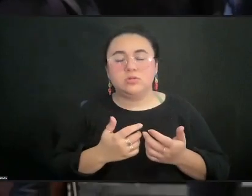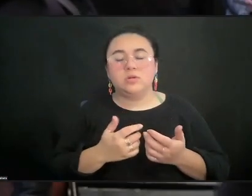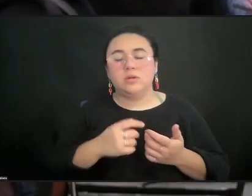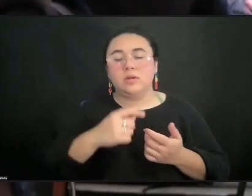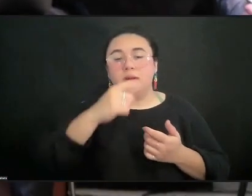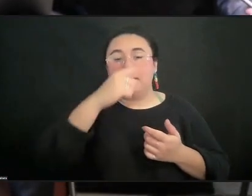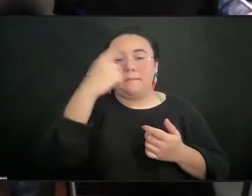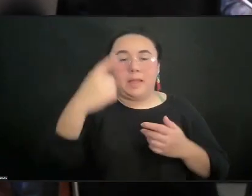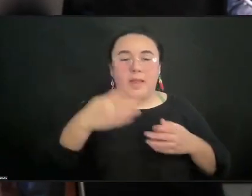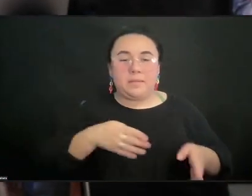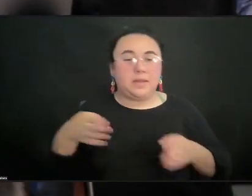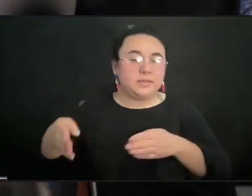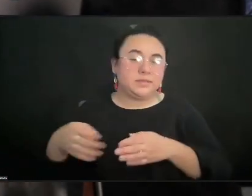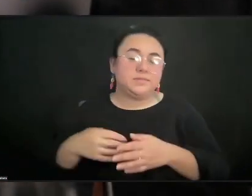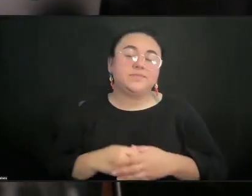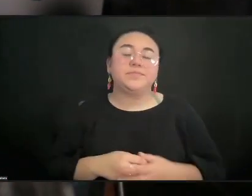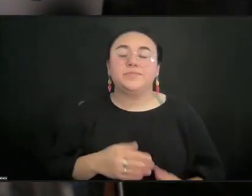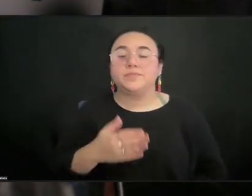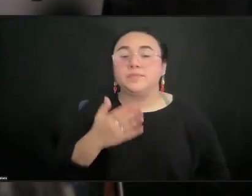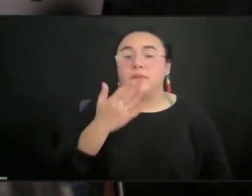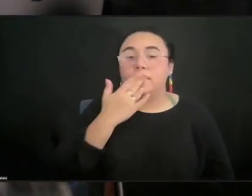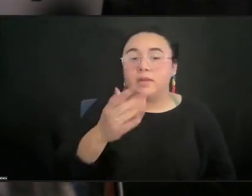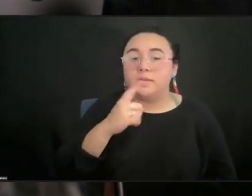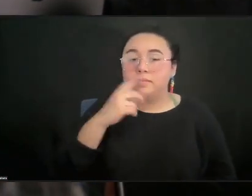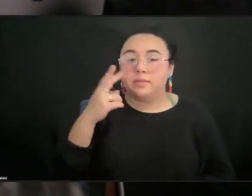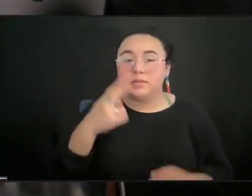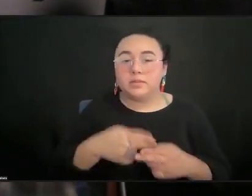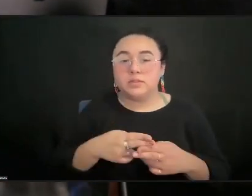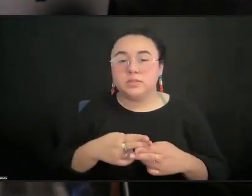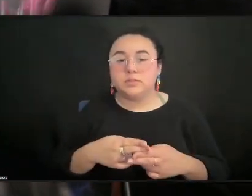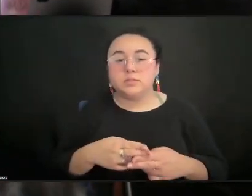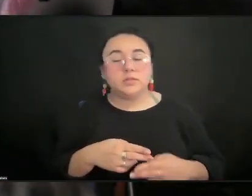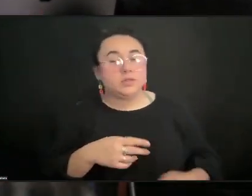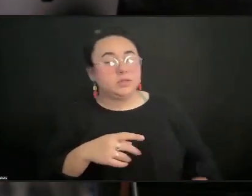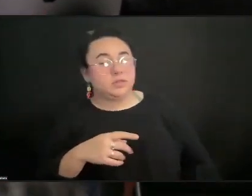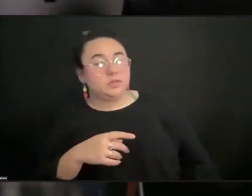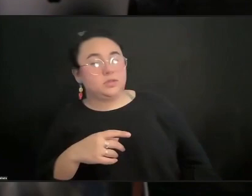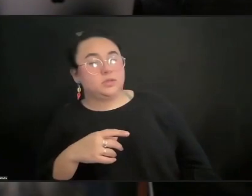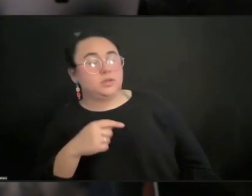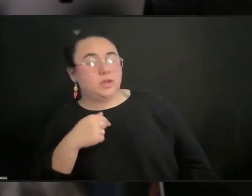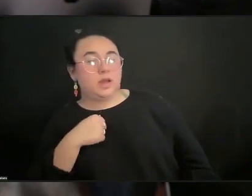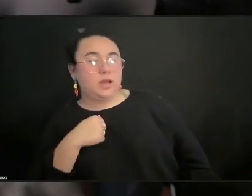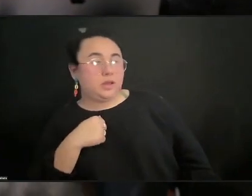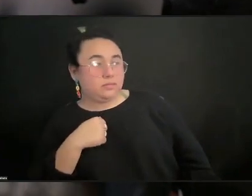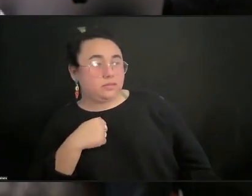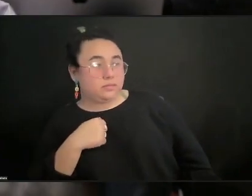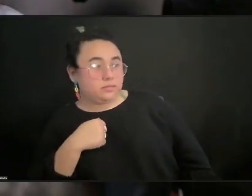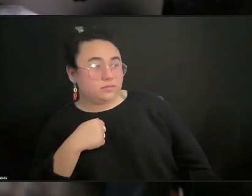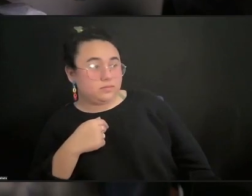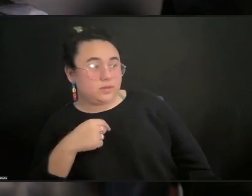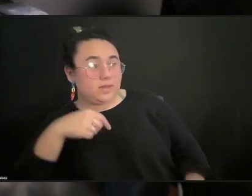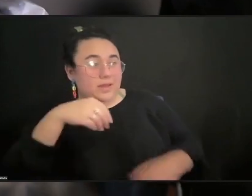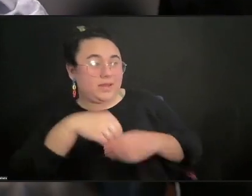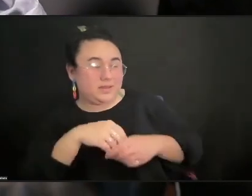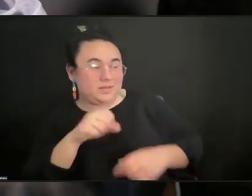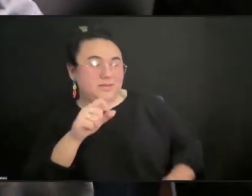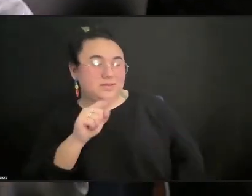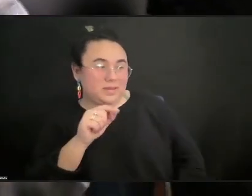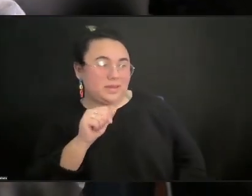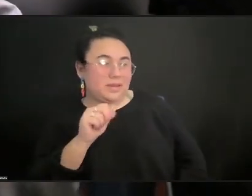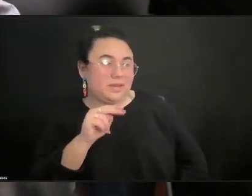so glad you brought up the... And you're at St. Ann's Warehouse. And I'm in St. Ann's Warehouse, yes. Which I helped build.